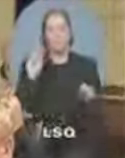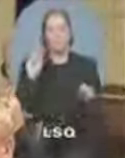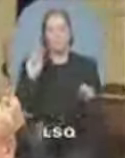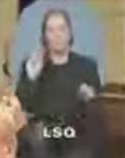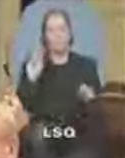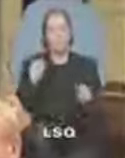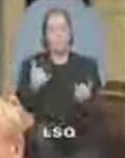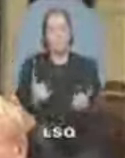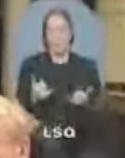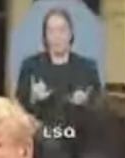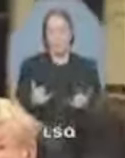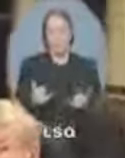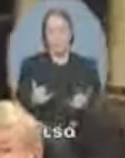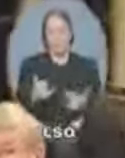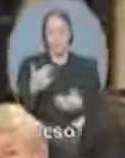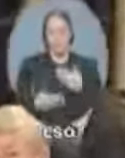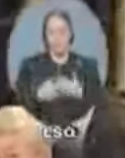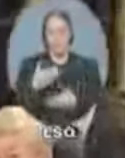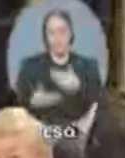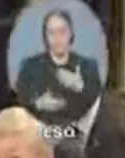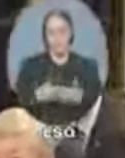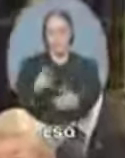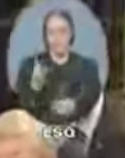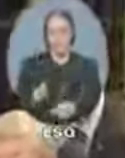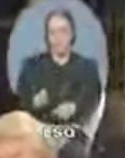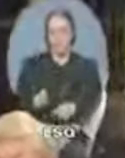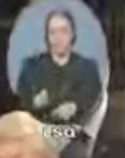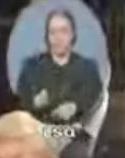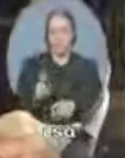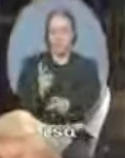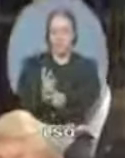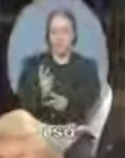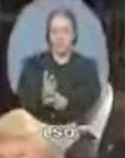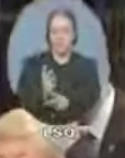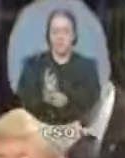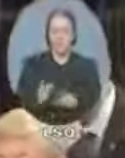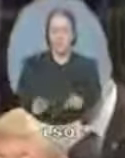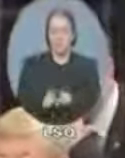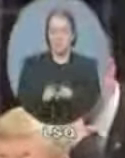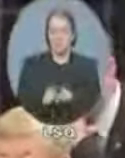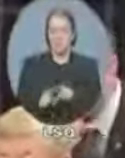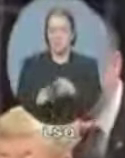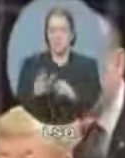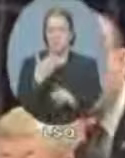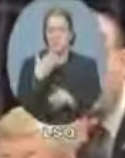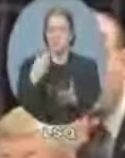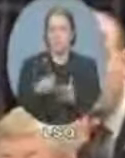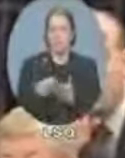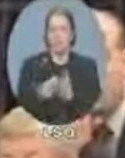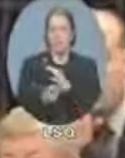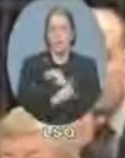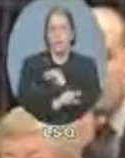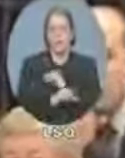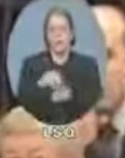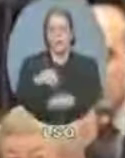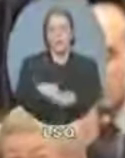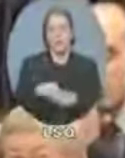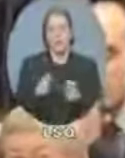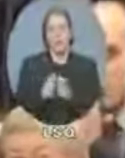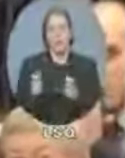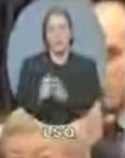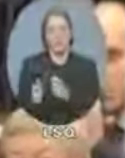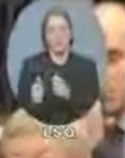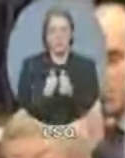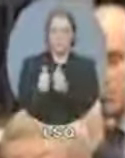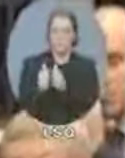ensure that the highly paid and important jobs in this globally competitive industry are not only protected